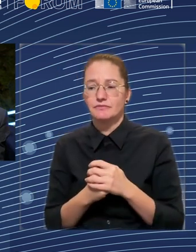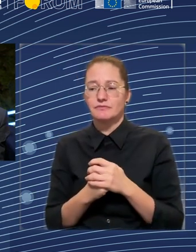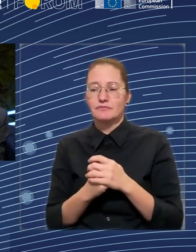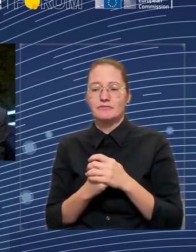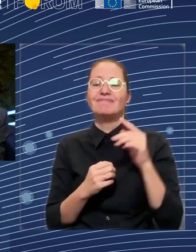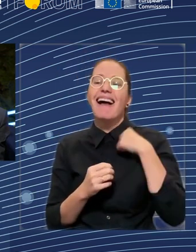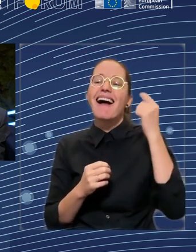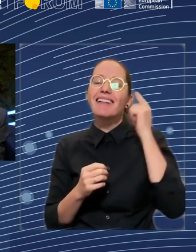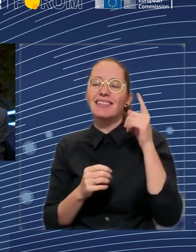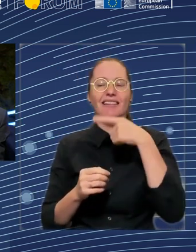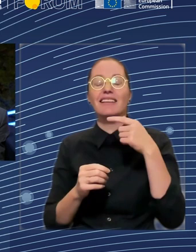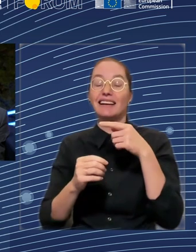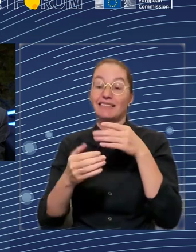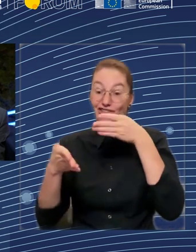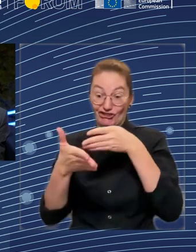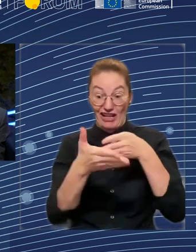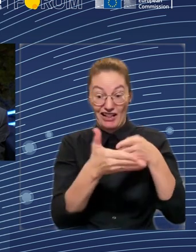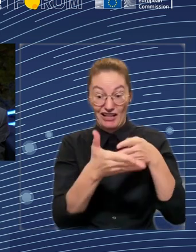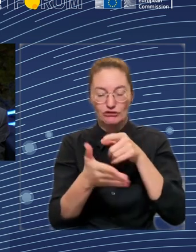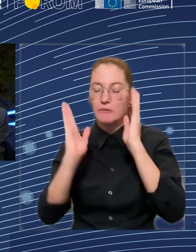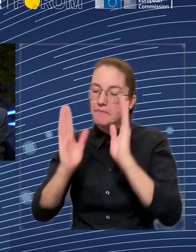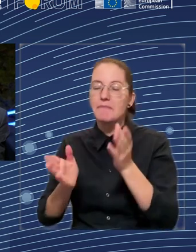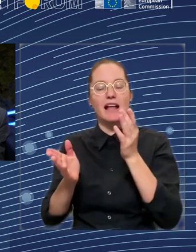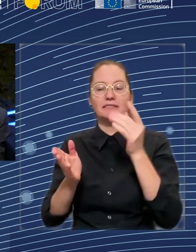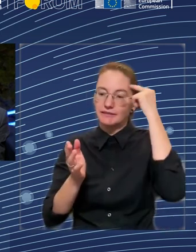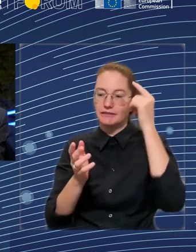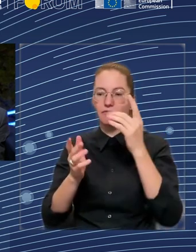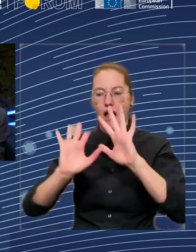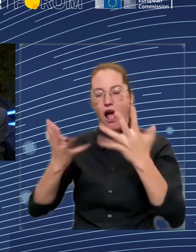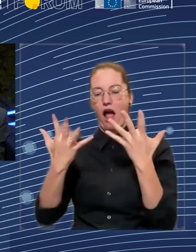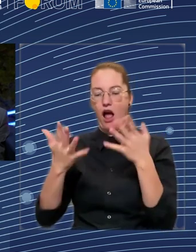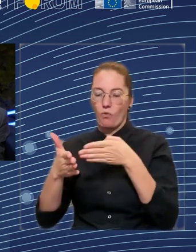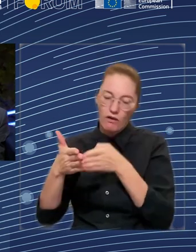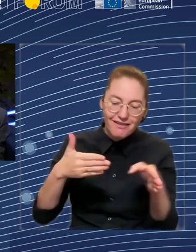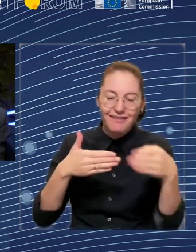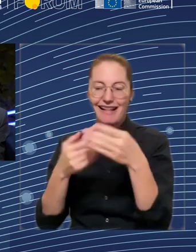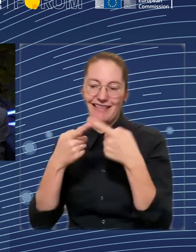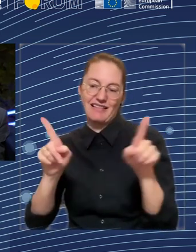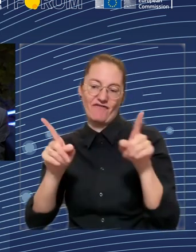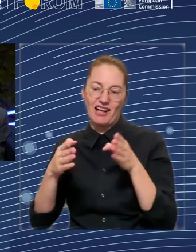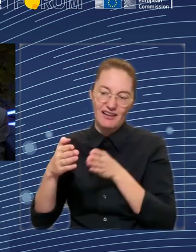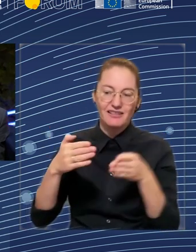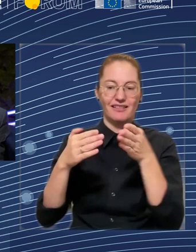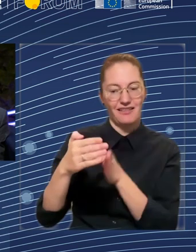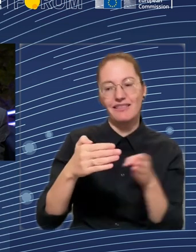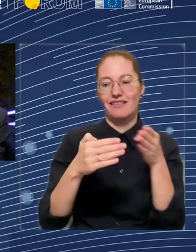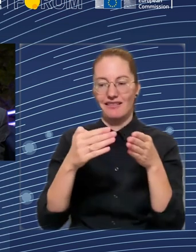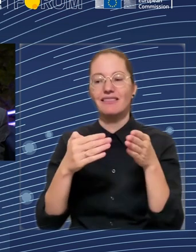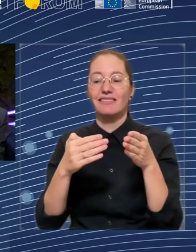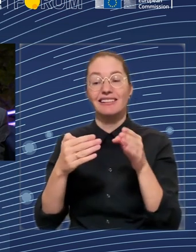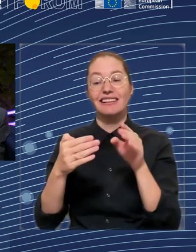a lot of, I would say, legitimate doubts on how we can guarantee this kind of cohesion or